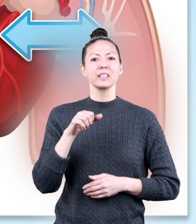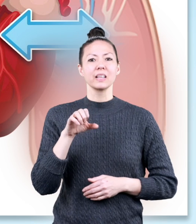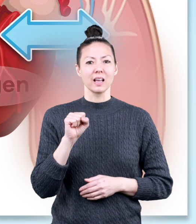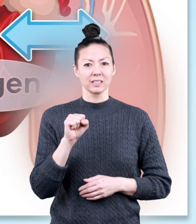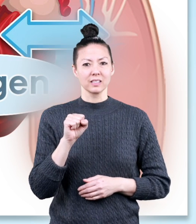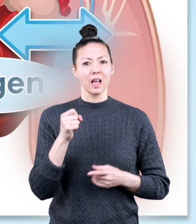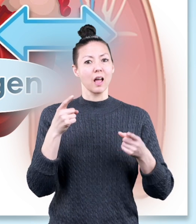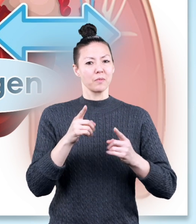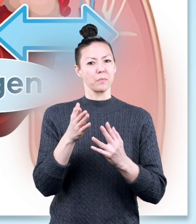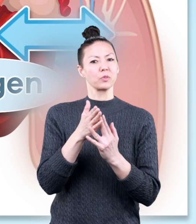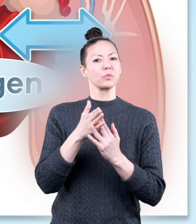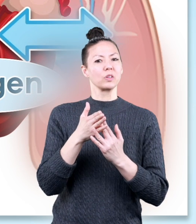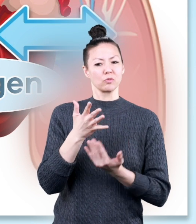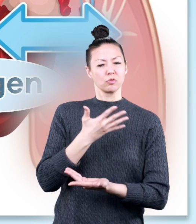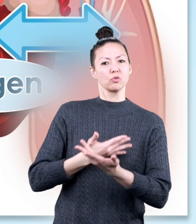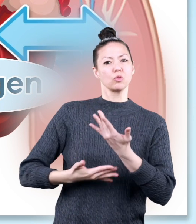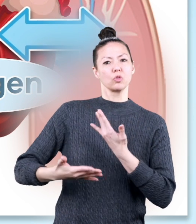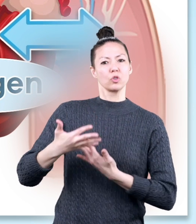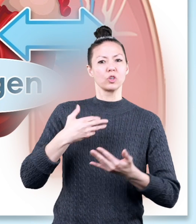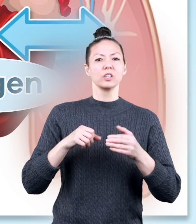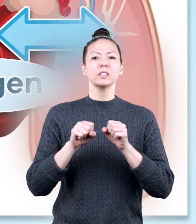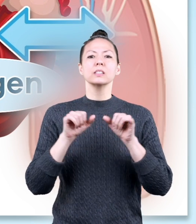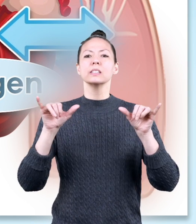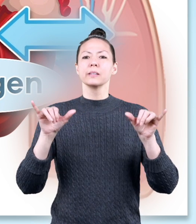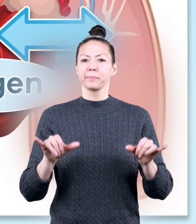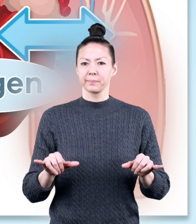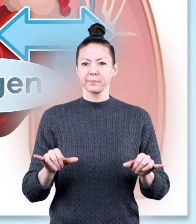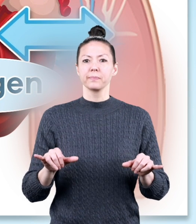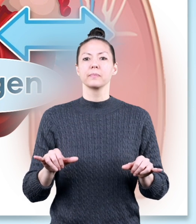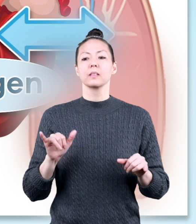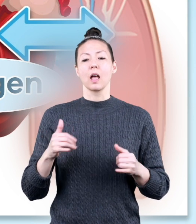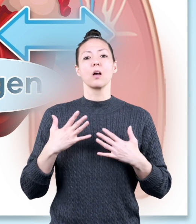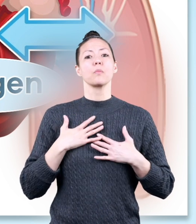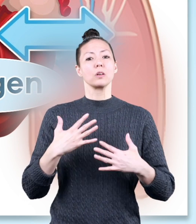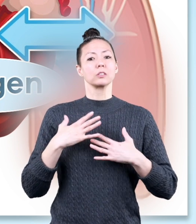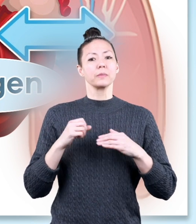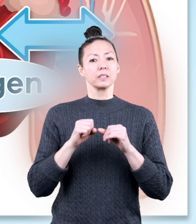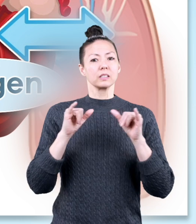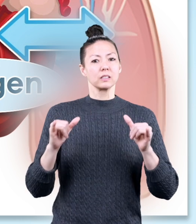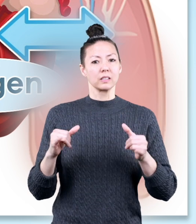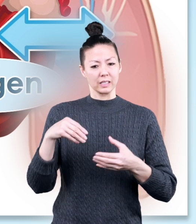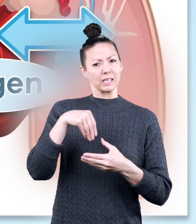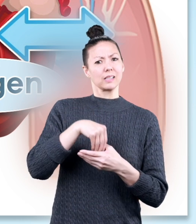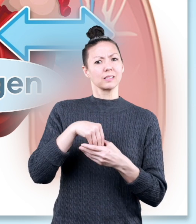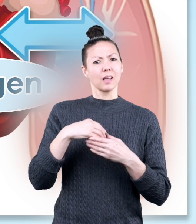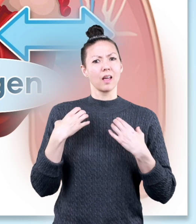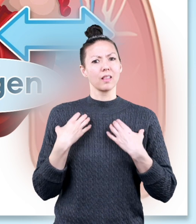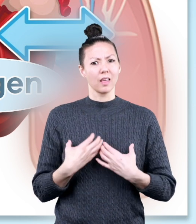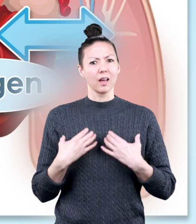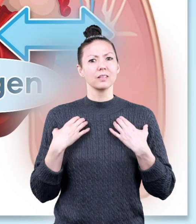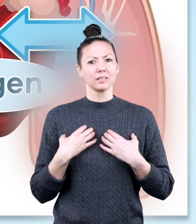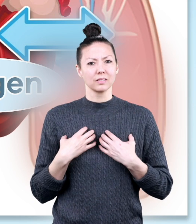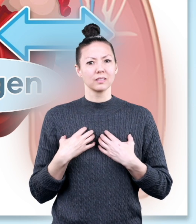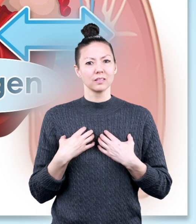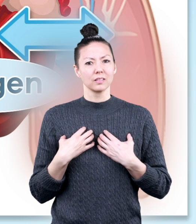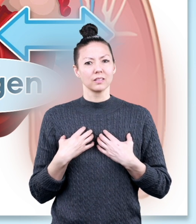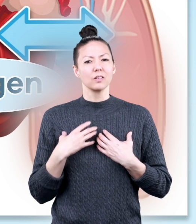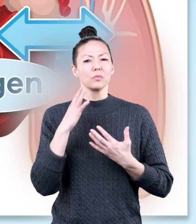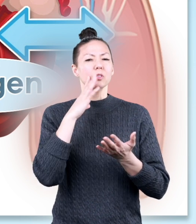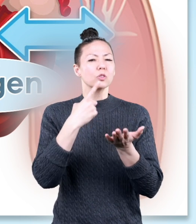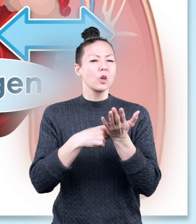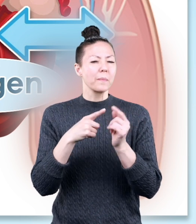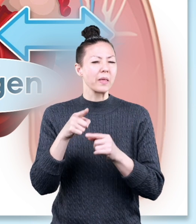exchange of gases that happens between the circulatory system and the respiratory system inside the lungs,